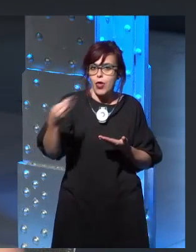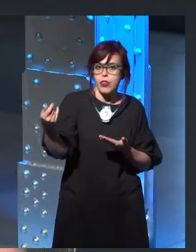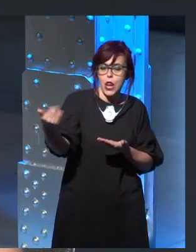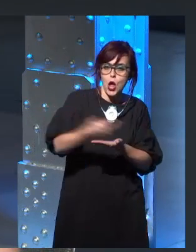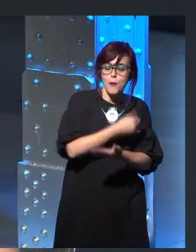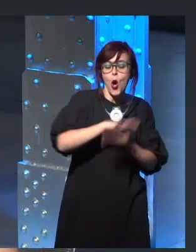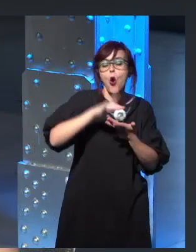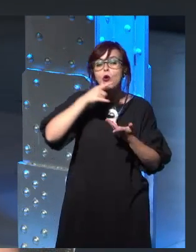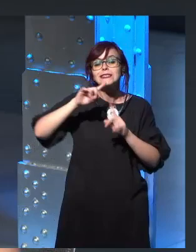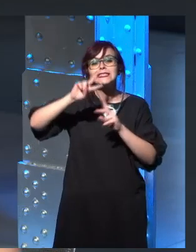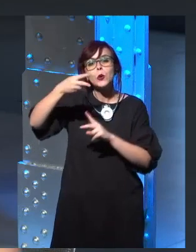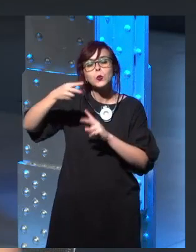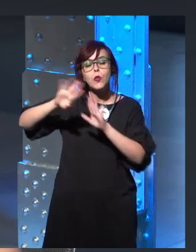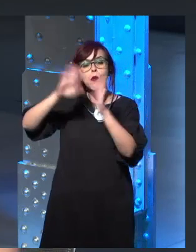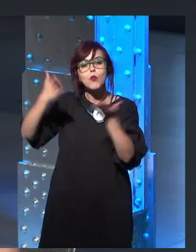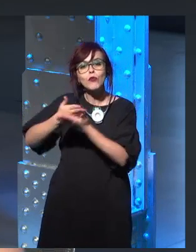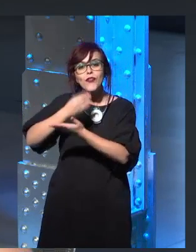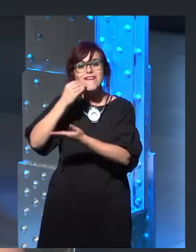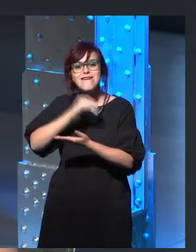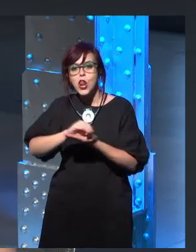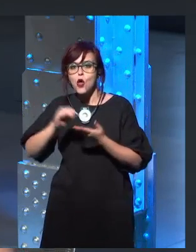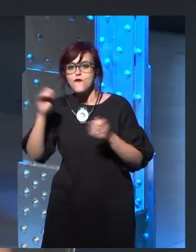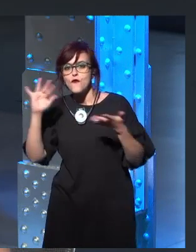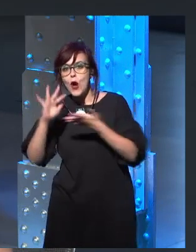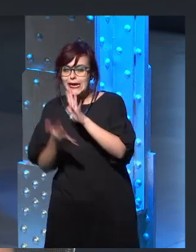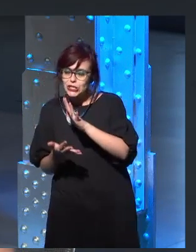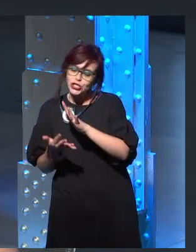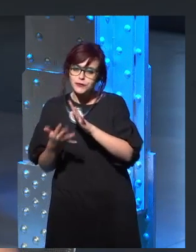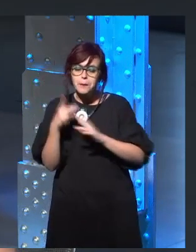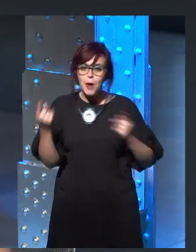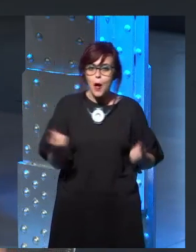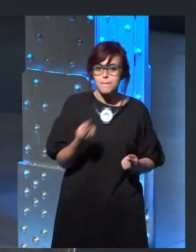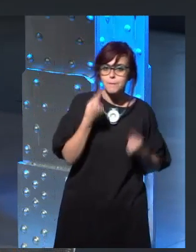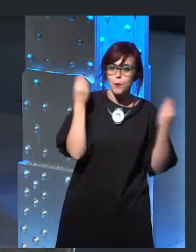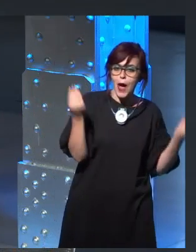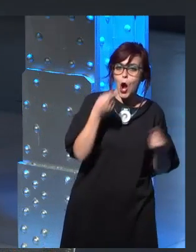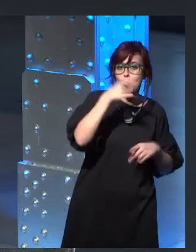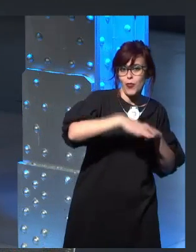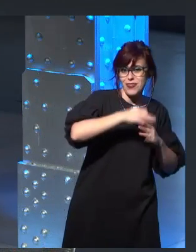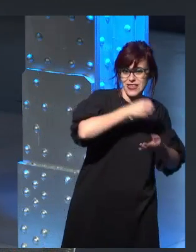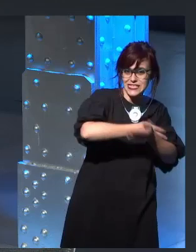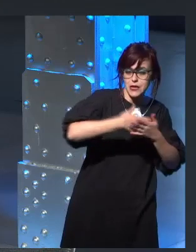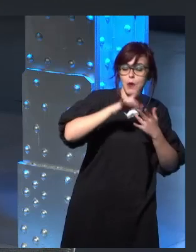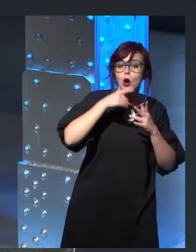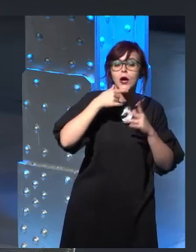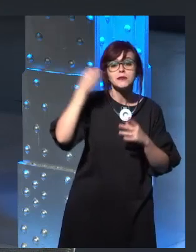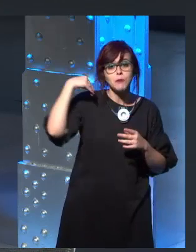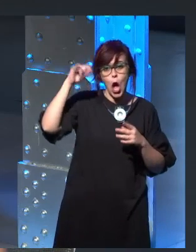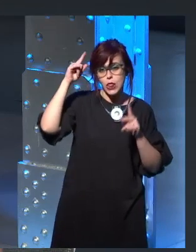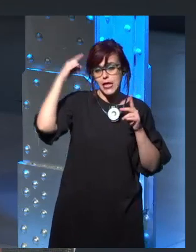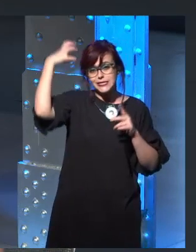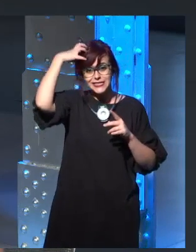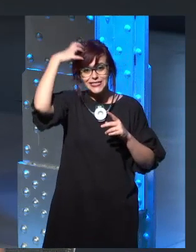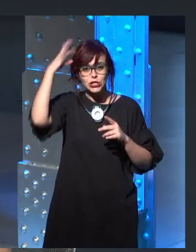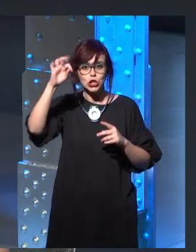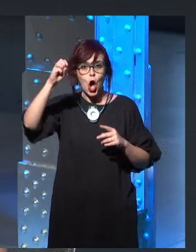what, what will be revealed is, I mean, yes, there will be some mysteries that are solved, but those wouldn't necessarily be the sort of things that,